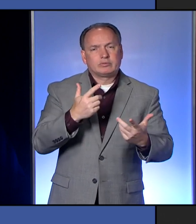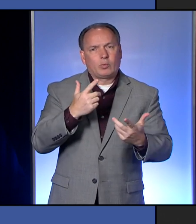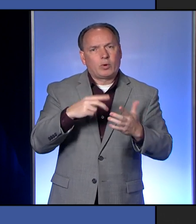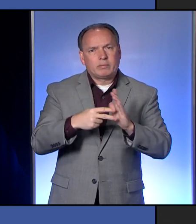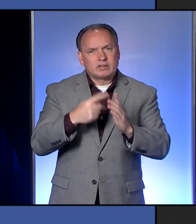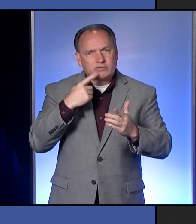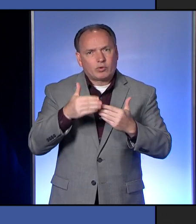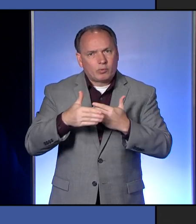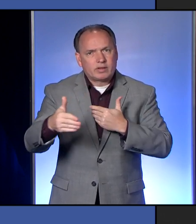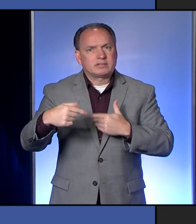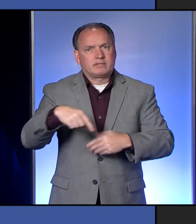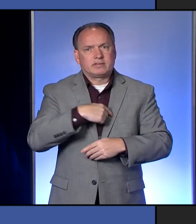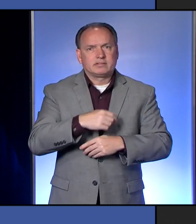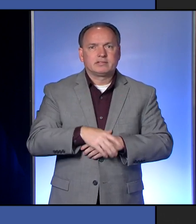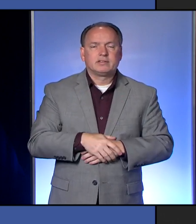us?